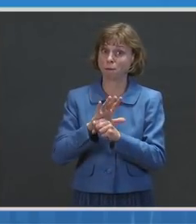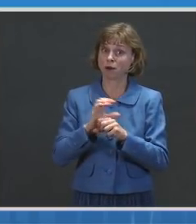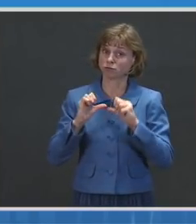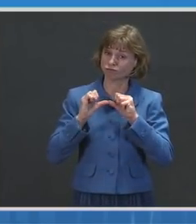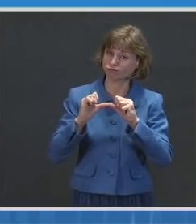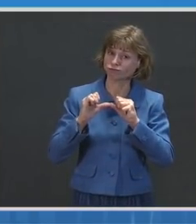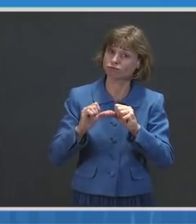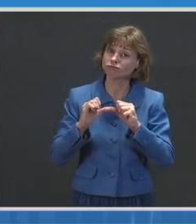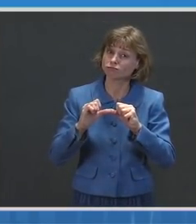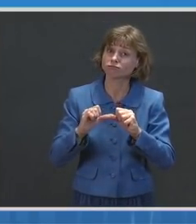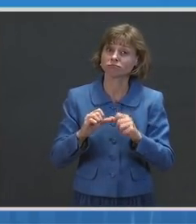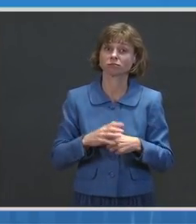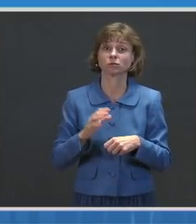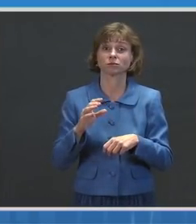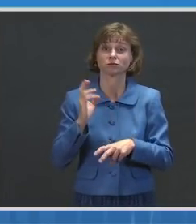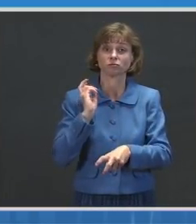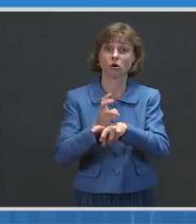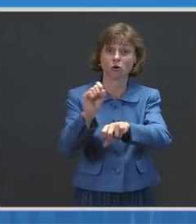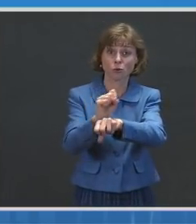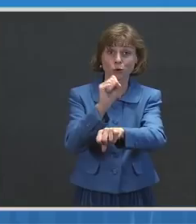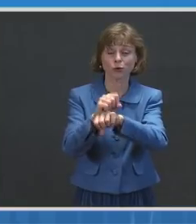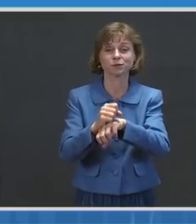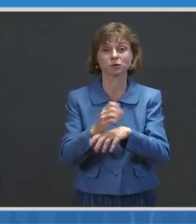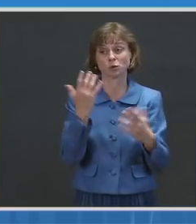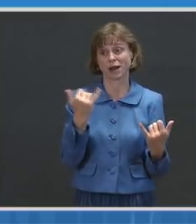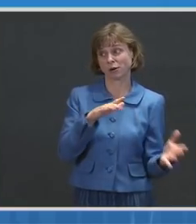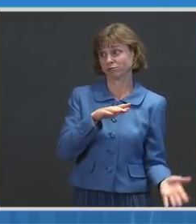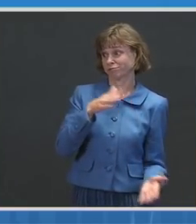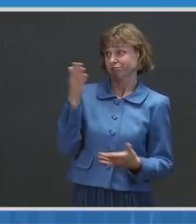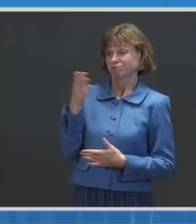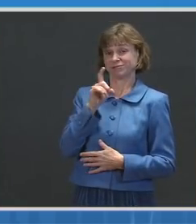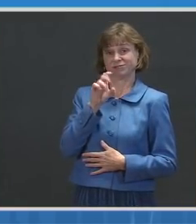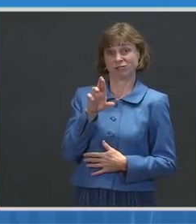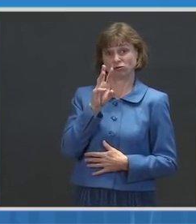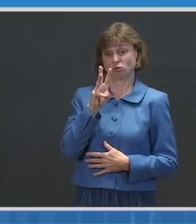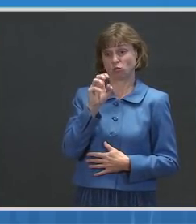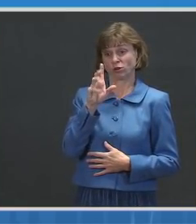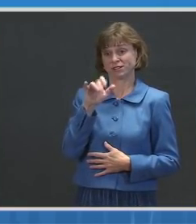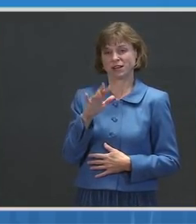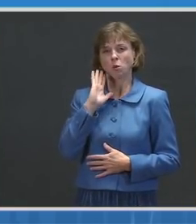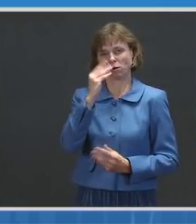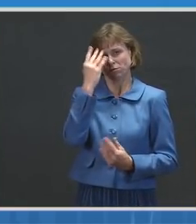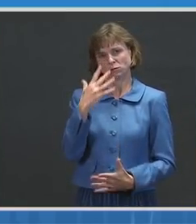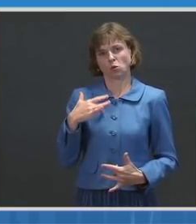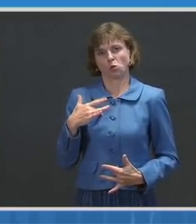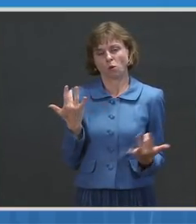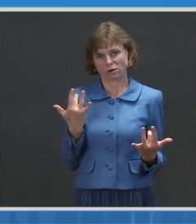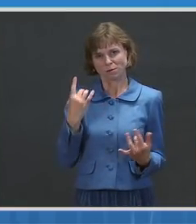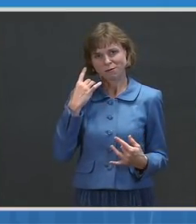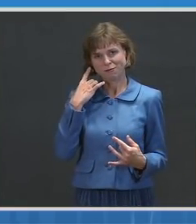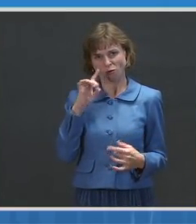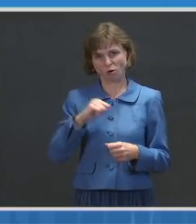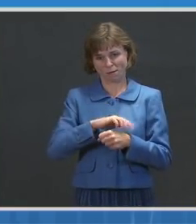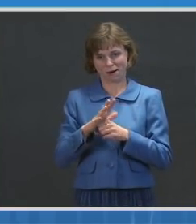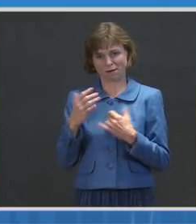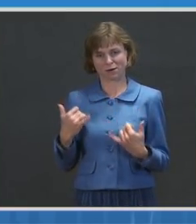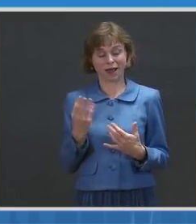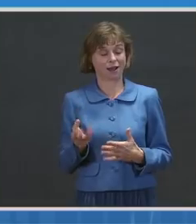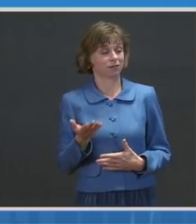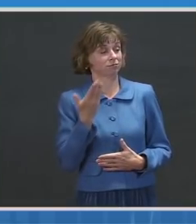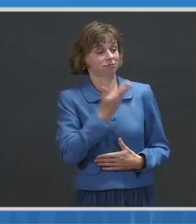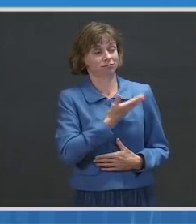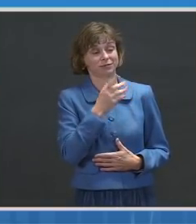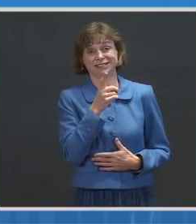With that, I'll turn it over to Dr. Walensky for a State of the Pandemic update and Dr. Fauci for the latest in science